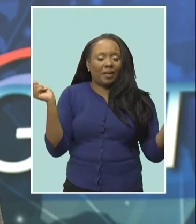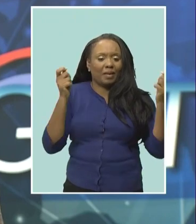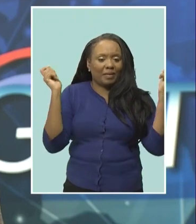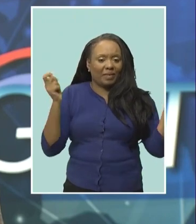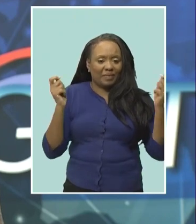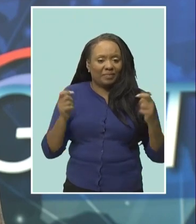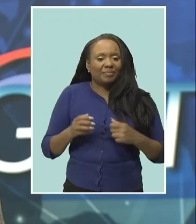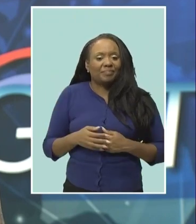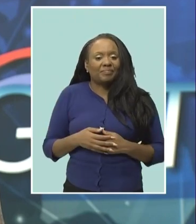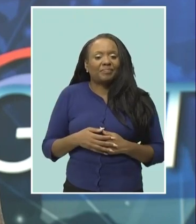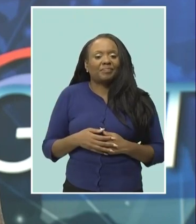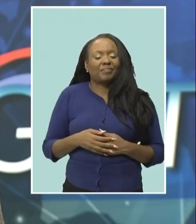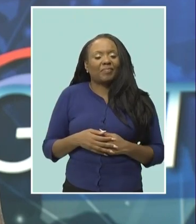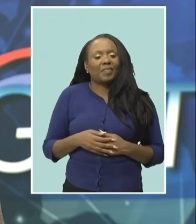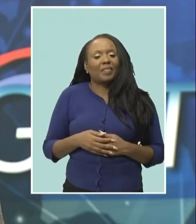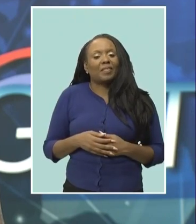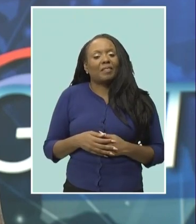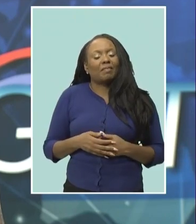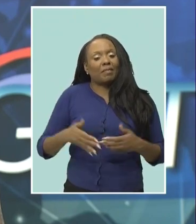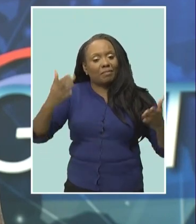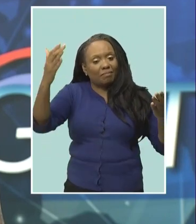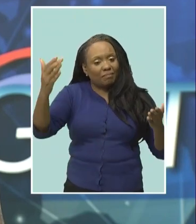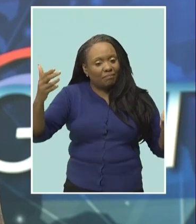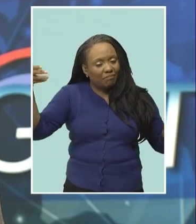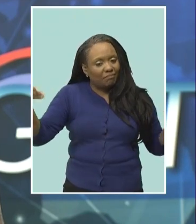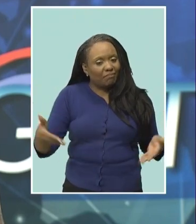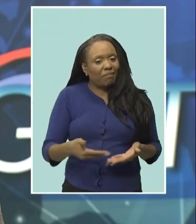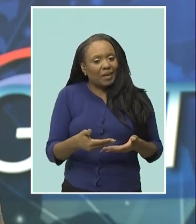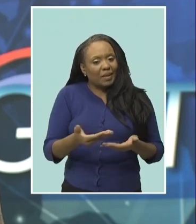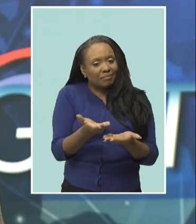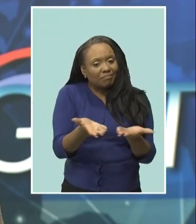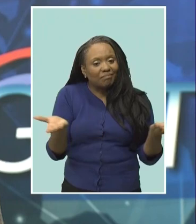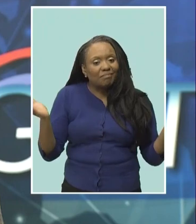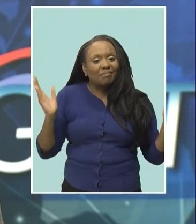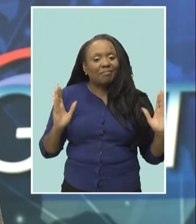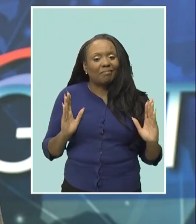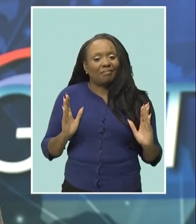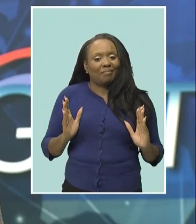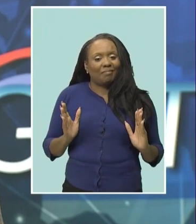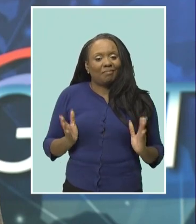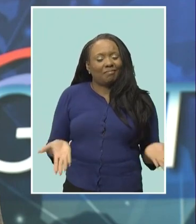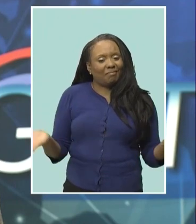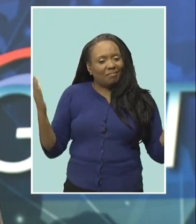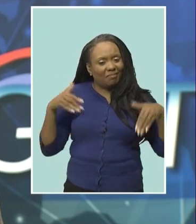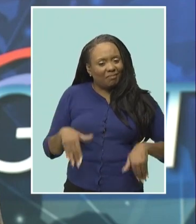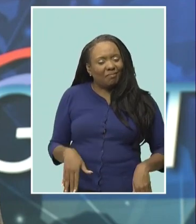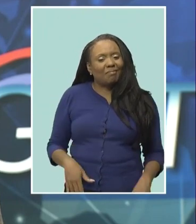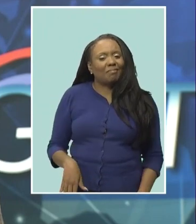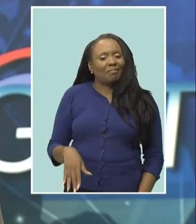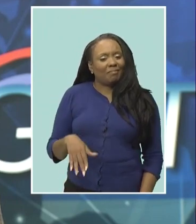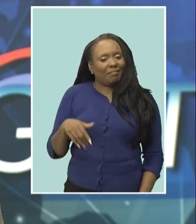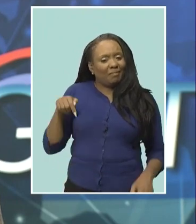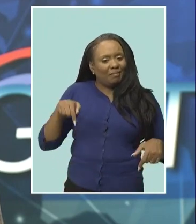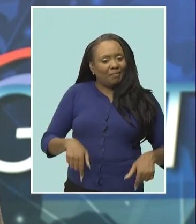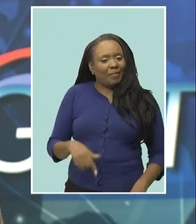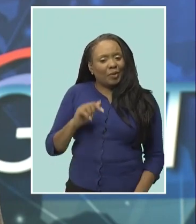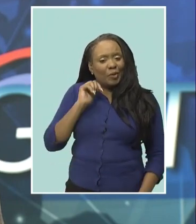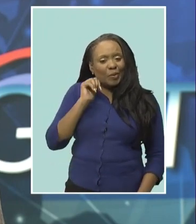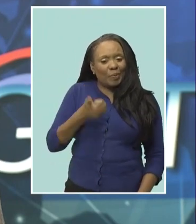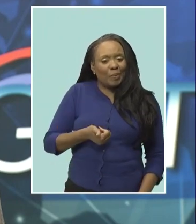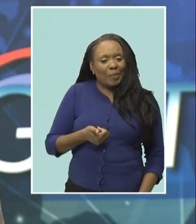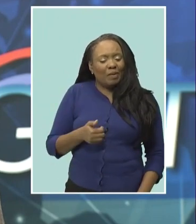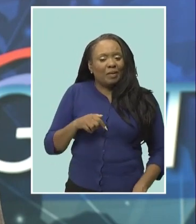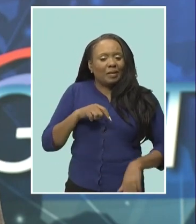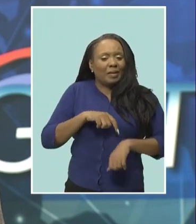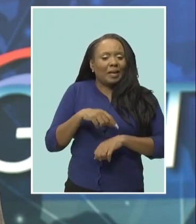celebrations an invitation has been extended to barbadians to patronize the queue in the community and flea market or queue festival